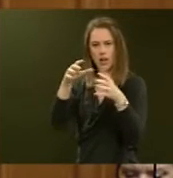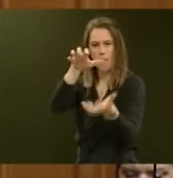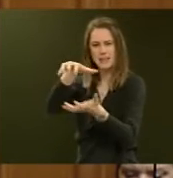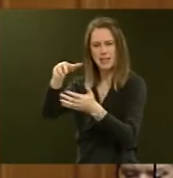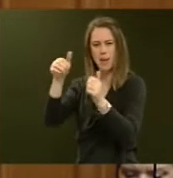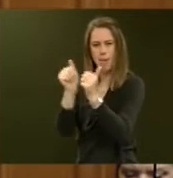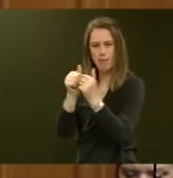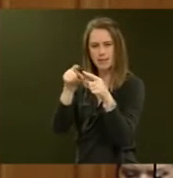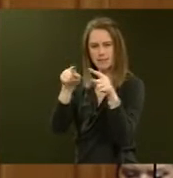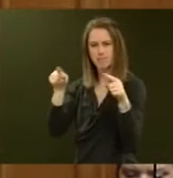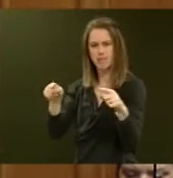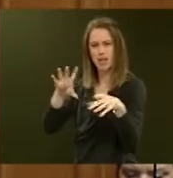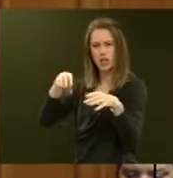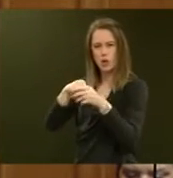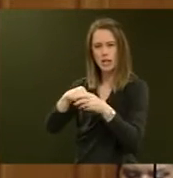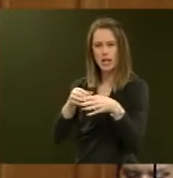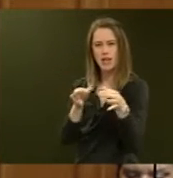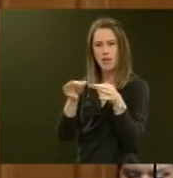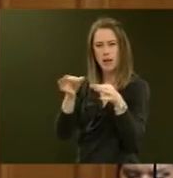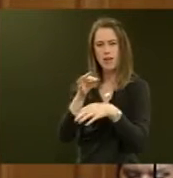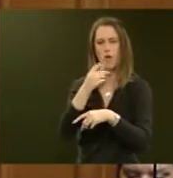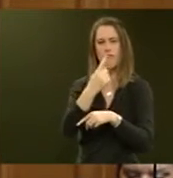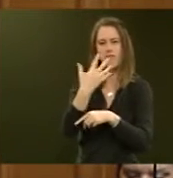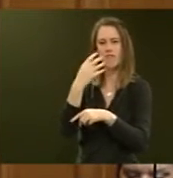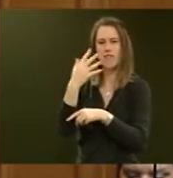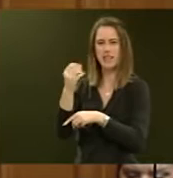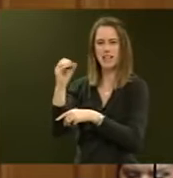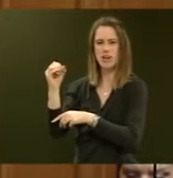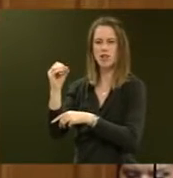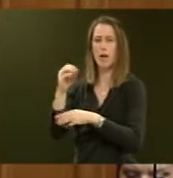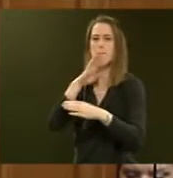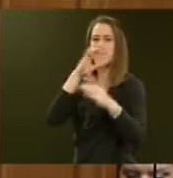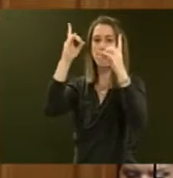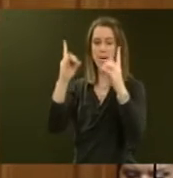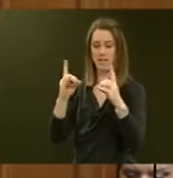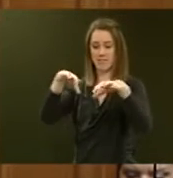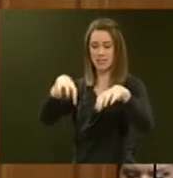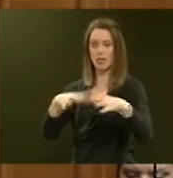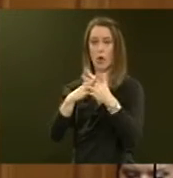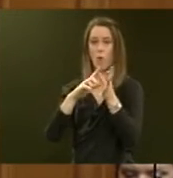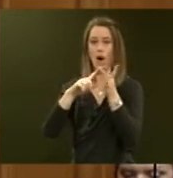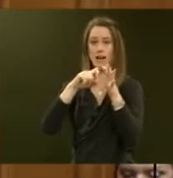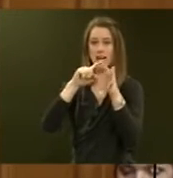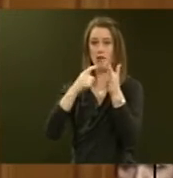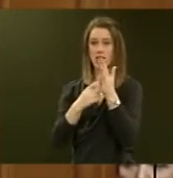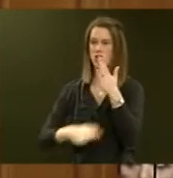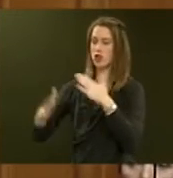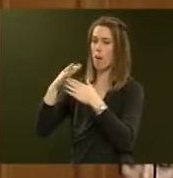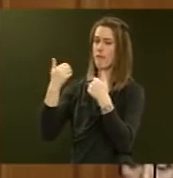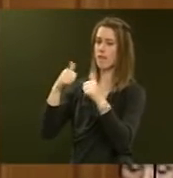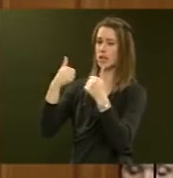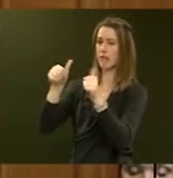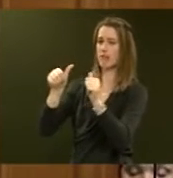that the planned 1,500 bed facility at Wikeria is the most efficient and cost-effective